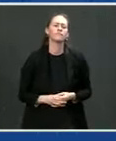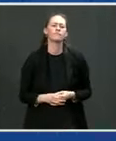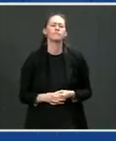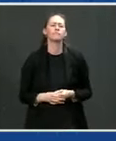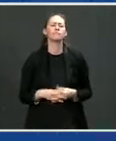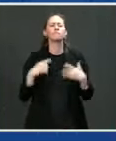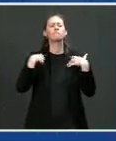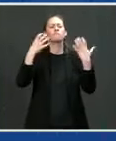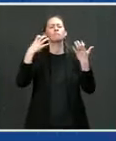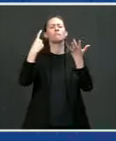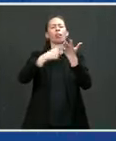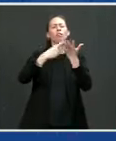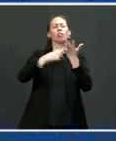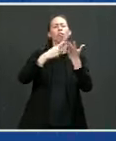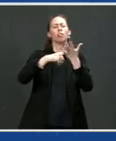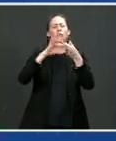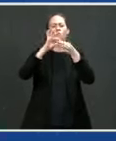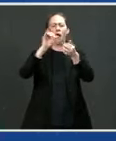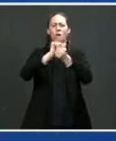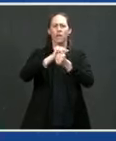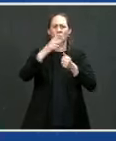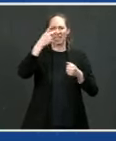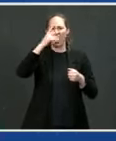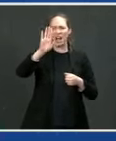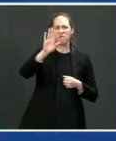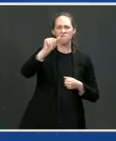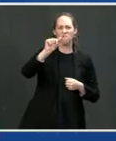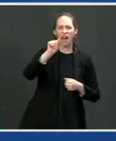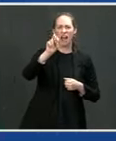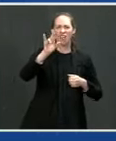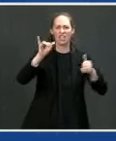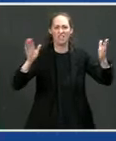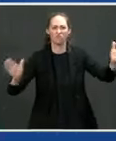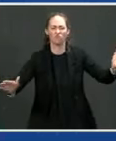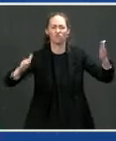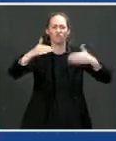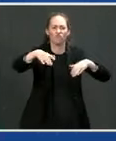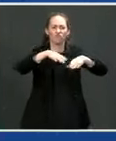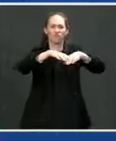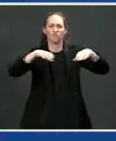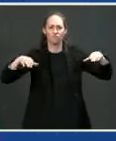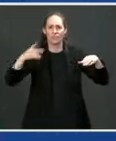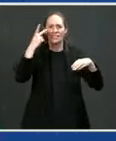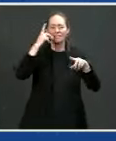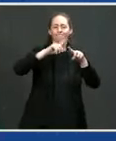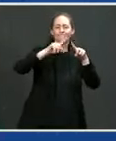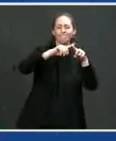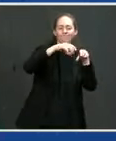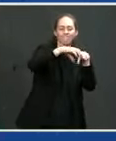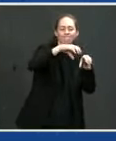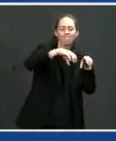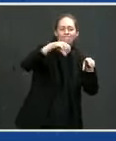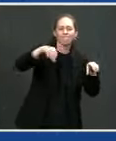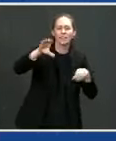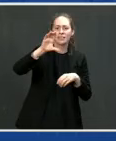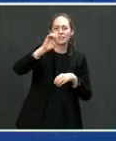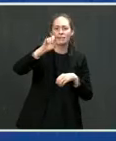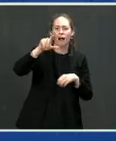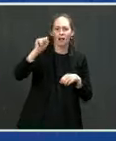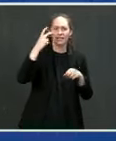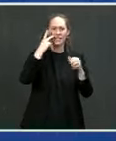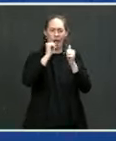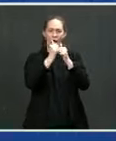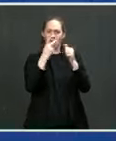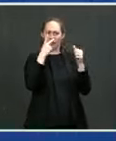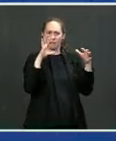here just for a moment. Sure. What we do is we take these battery cells that you see here. Yeah. And we put them together and connect them inside